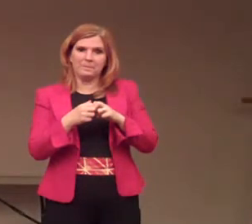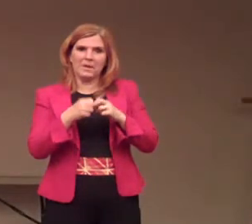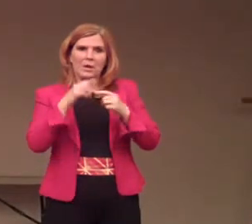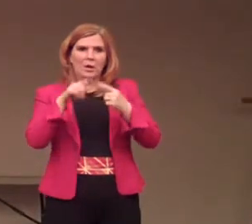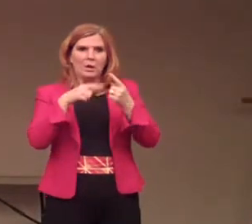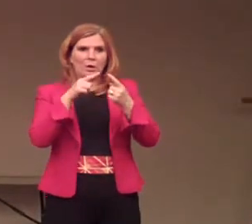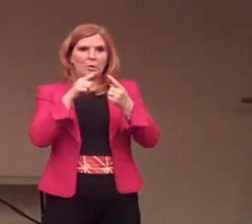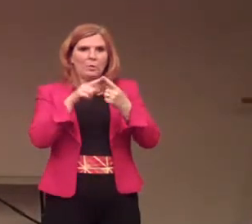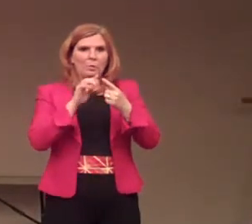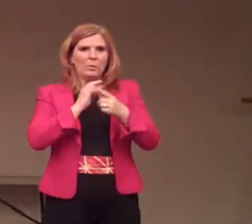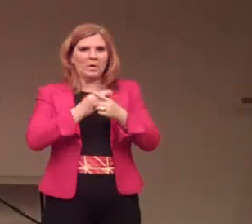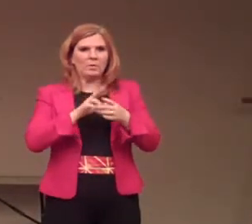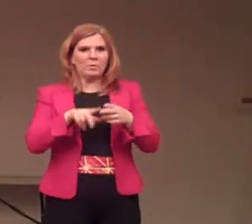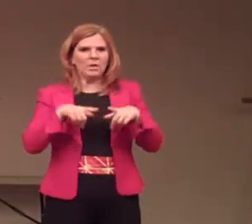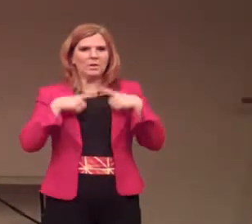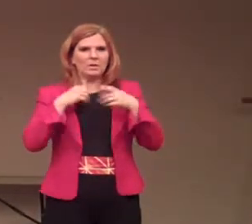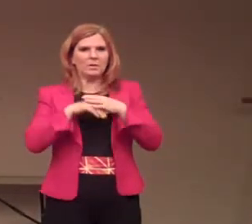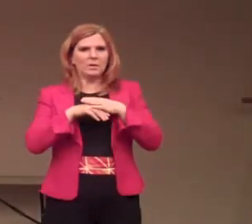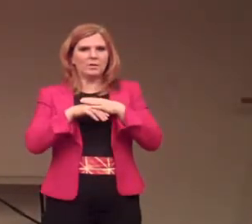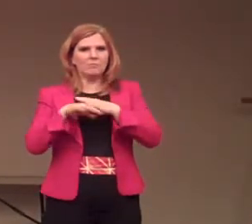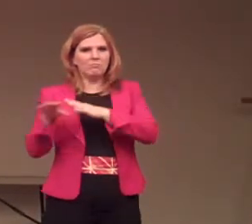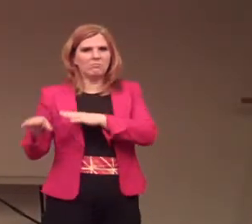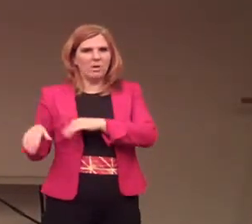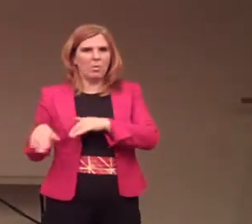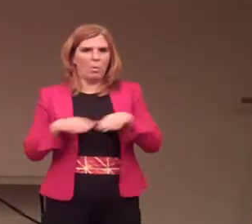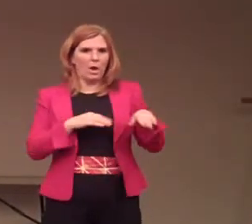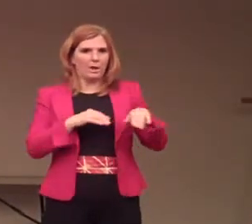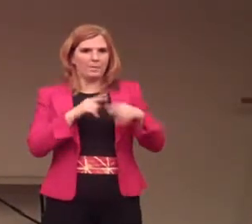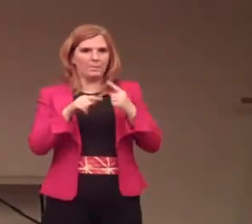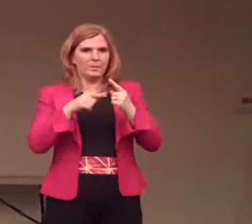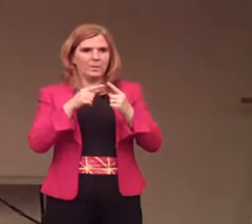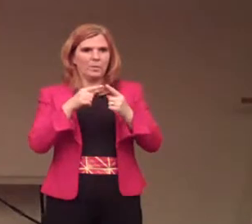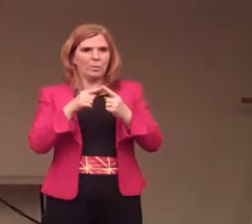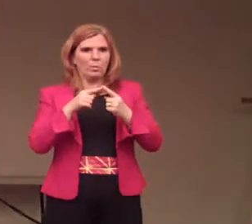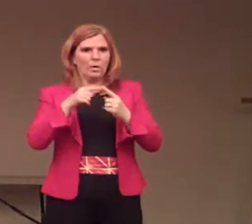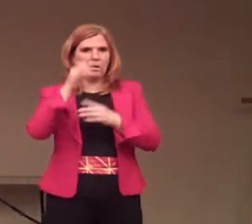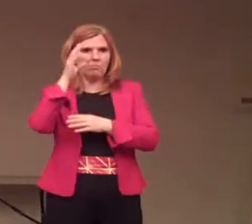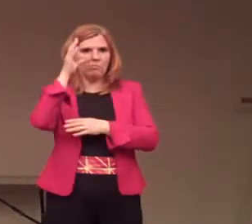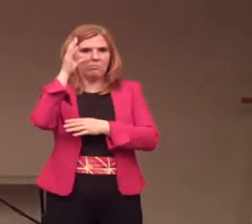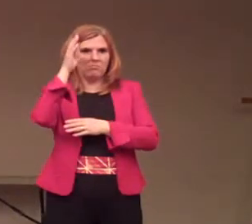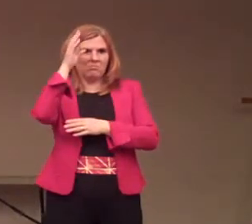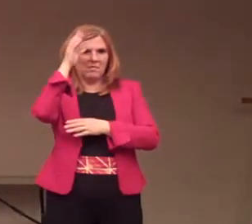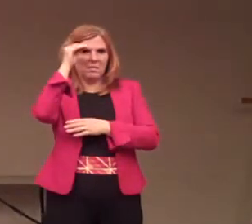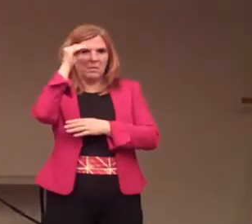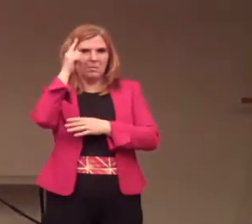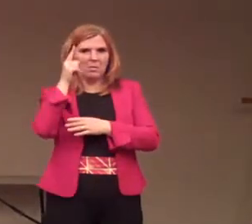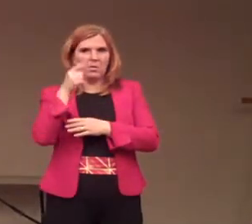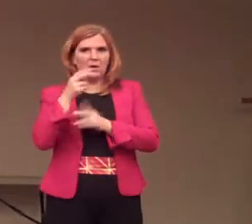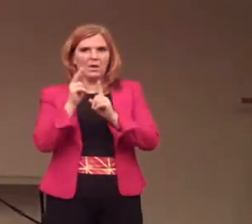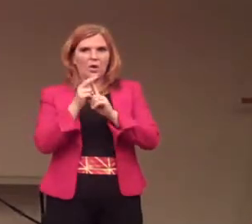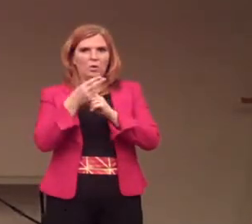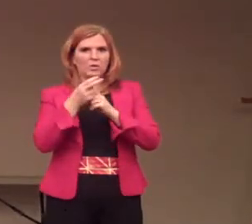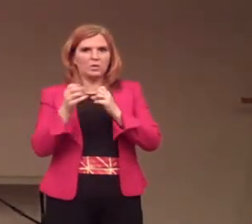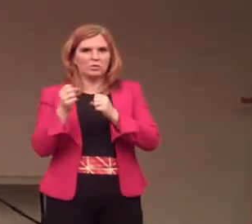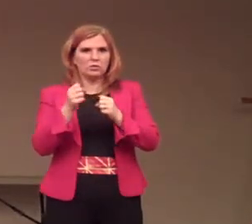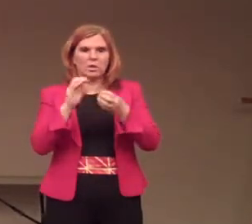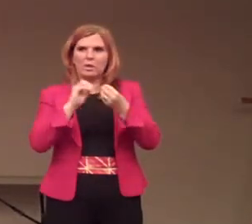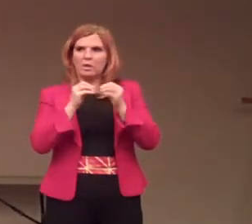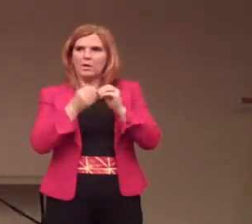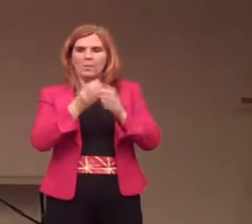When we lived in Honolulu, when those guys were down on Hotel Street, the number of police